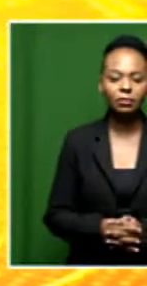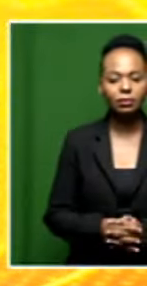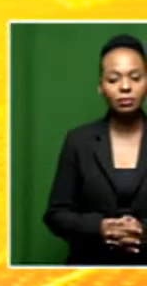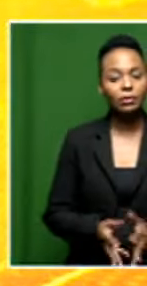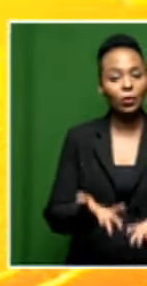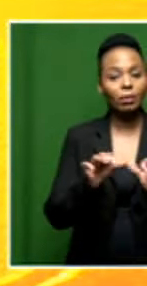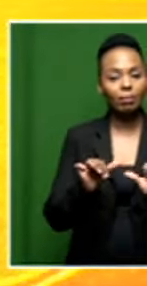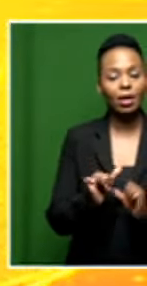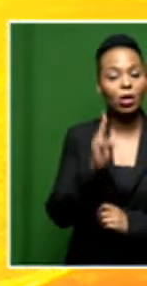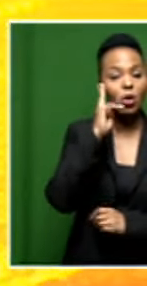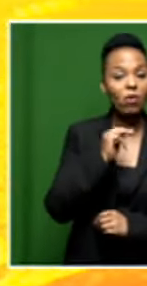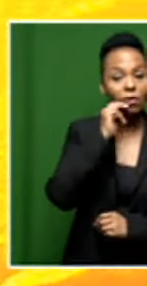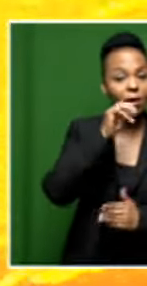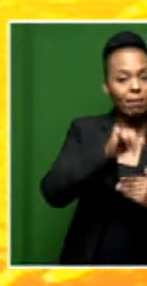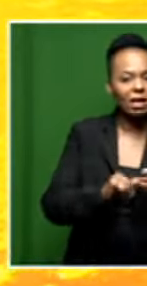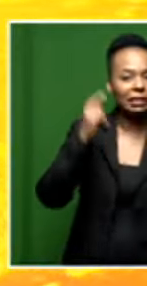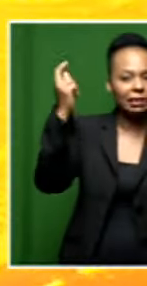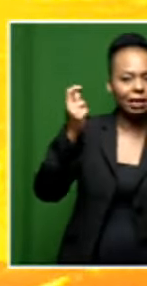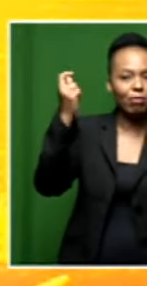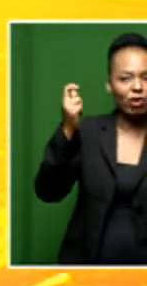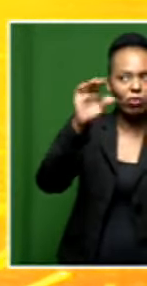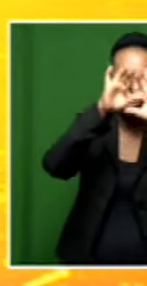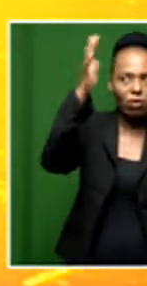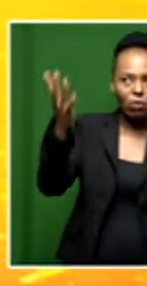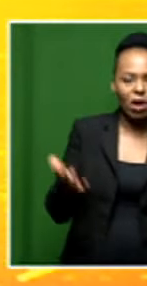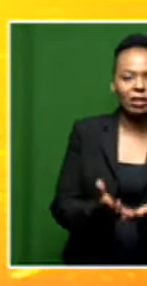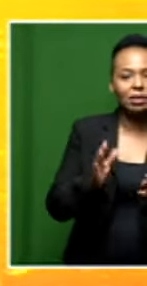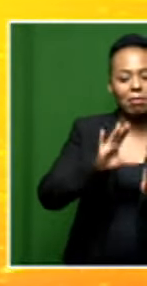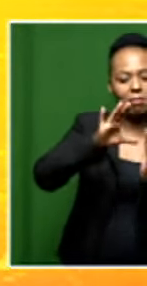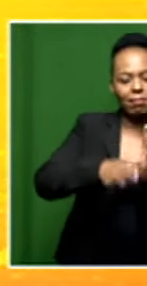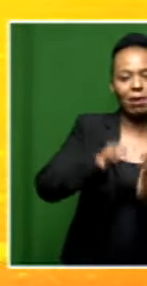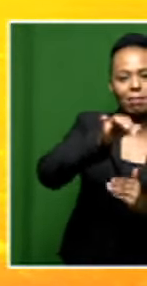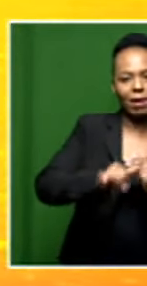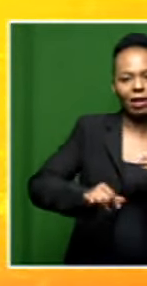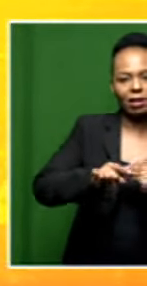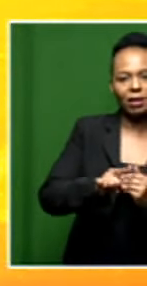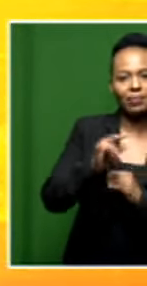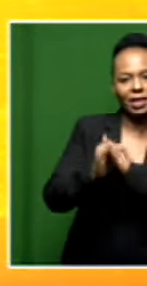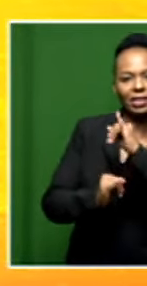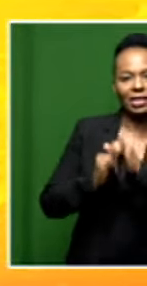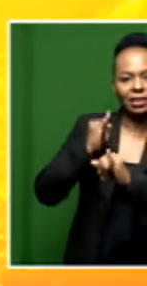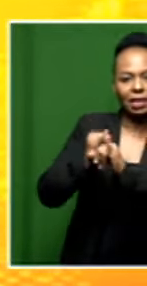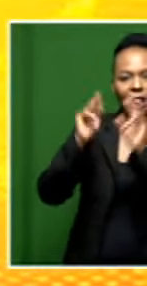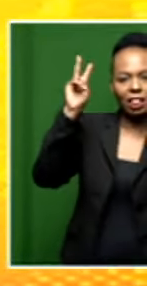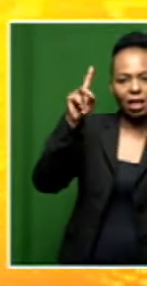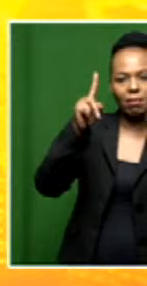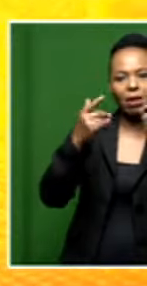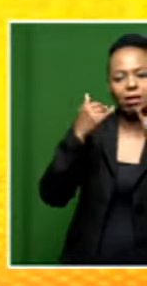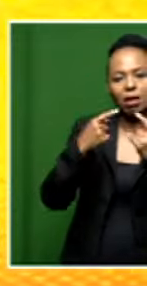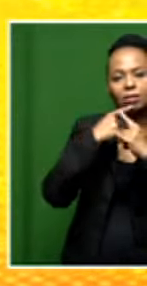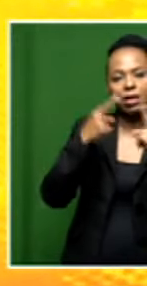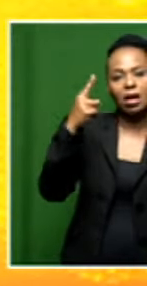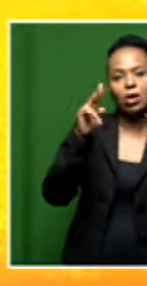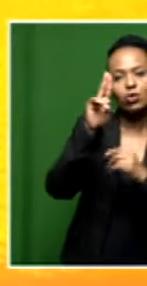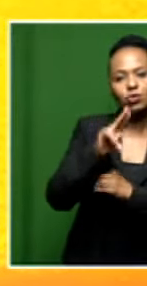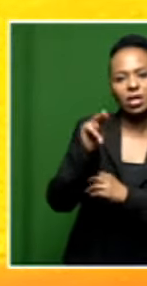Welcome back. November is celebrated globally as Disability Awareness Month. The international theme proclaimed by the United Nations for this